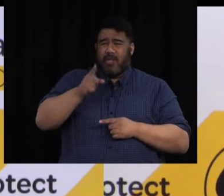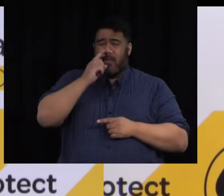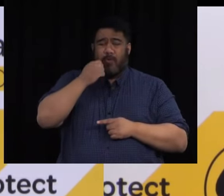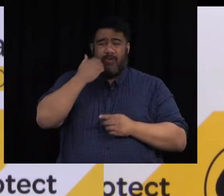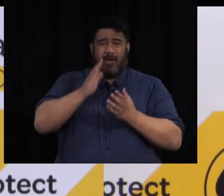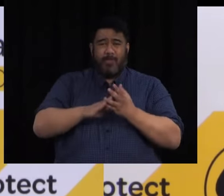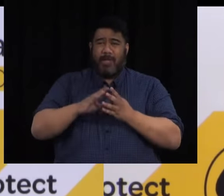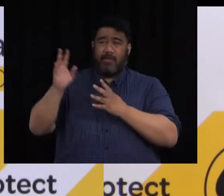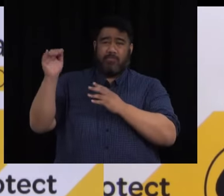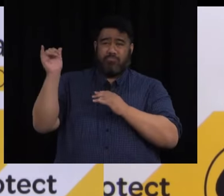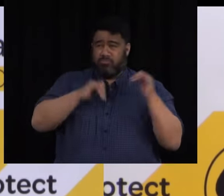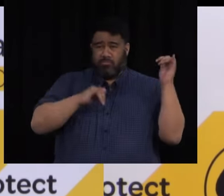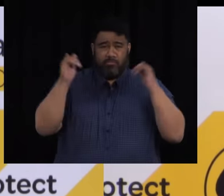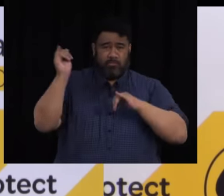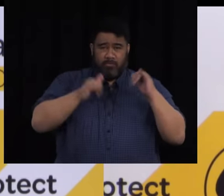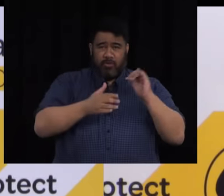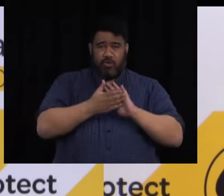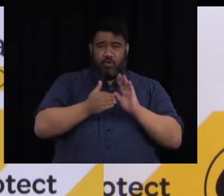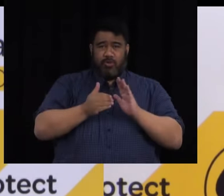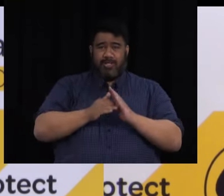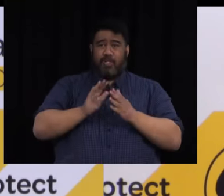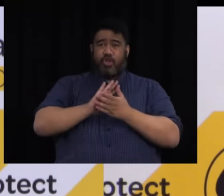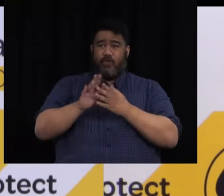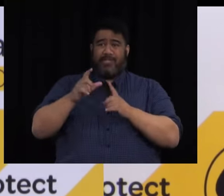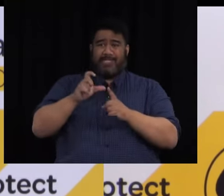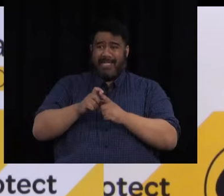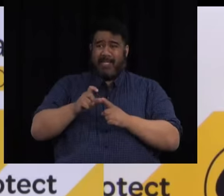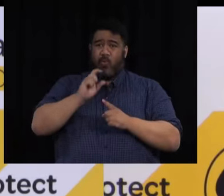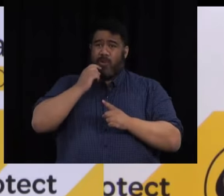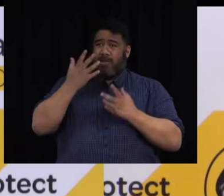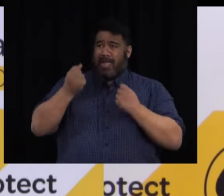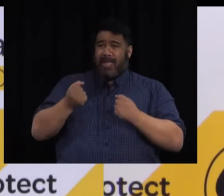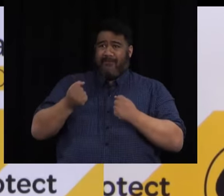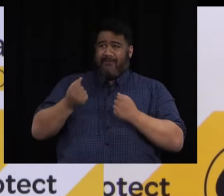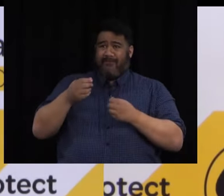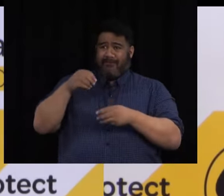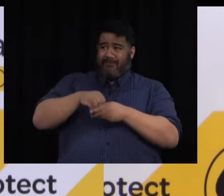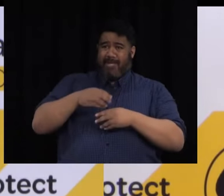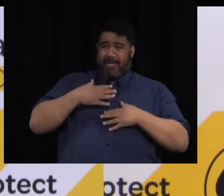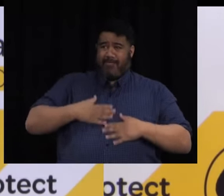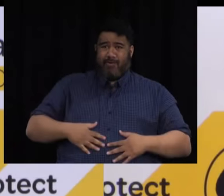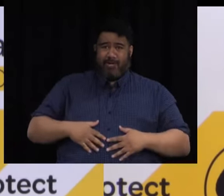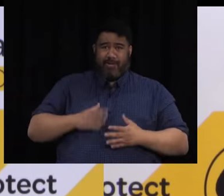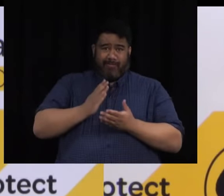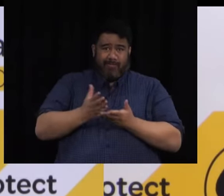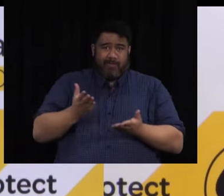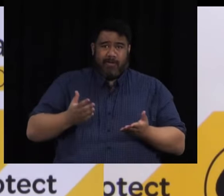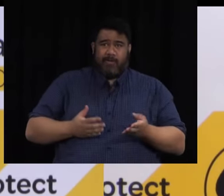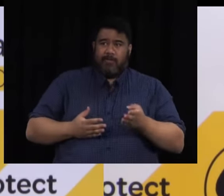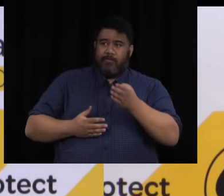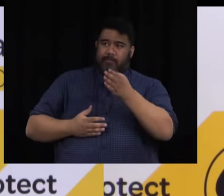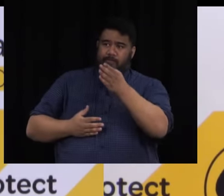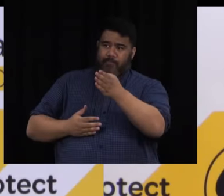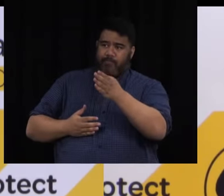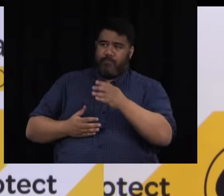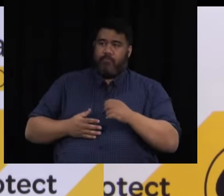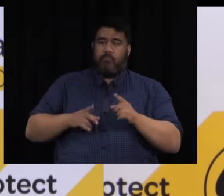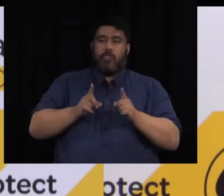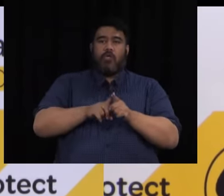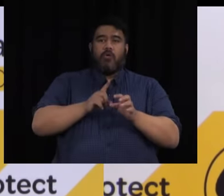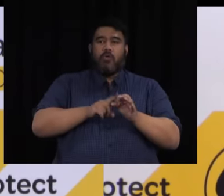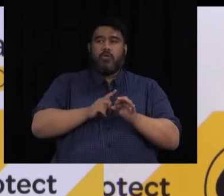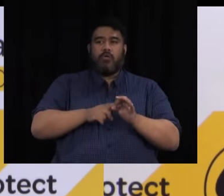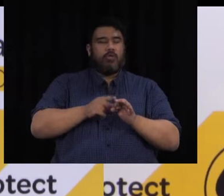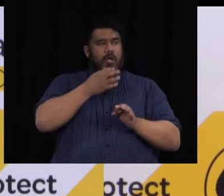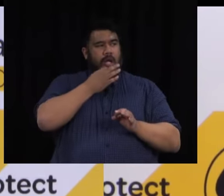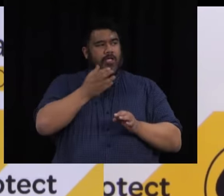then the reality is COVID-19 will be coming with at least some of those people. Sorry, just really quickly, same question for Dr. Bluntfield